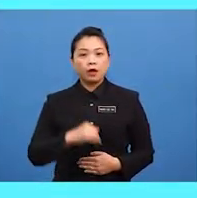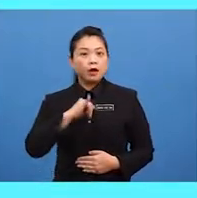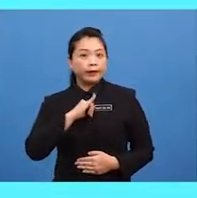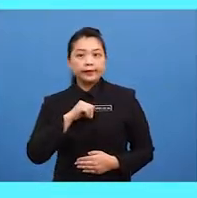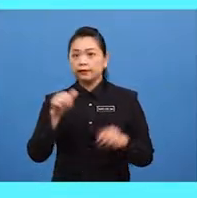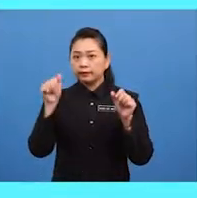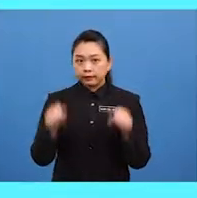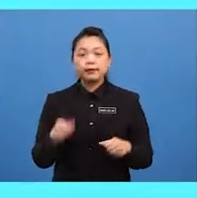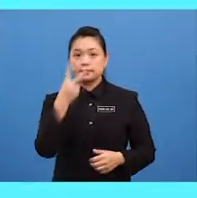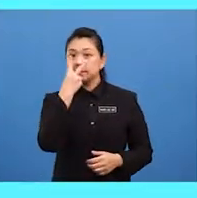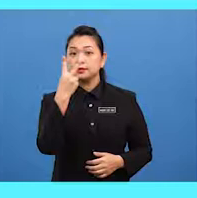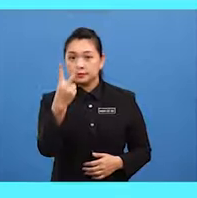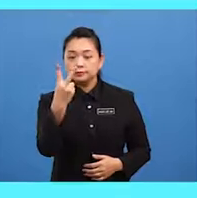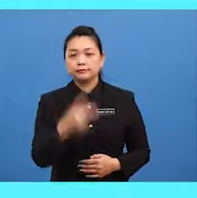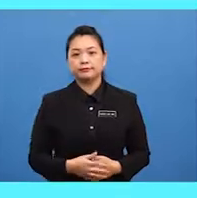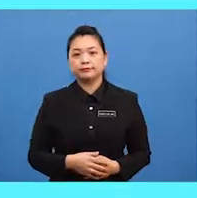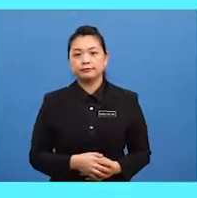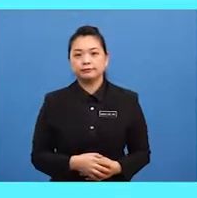There can see.